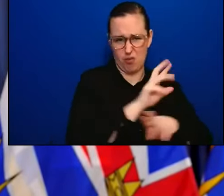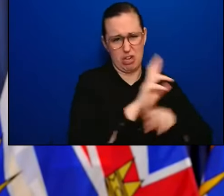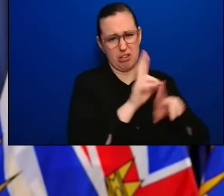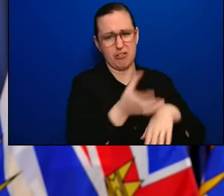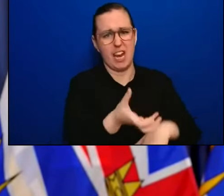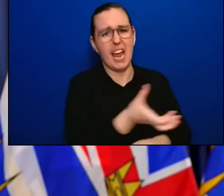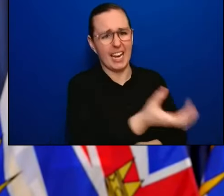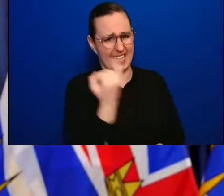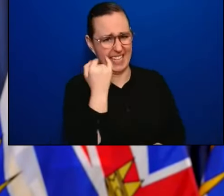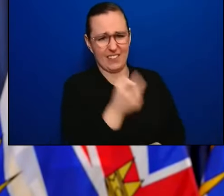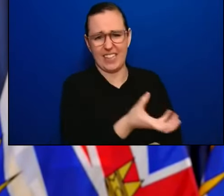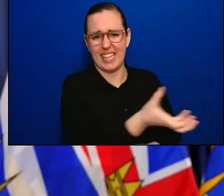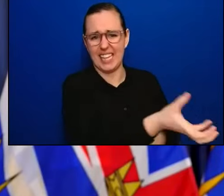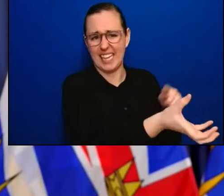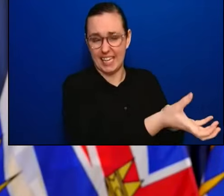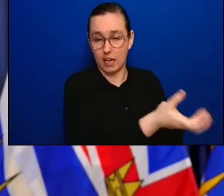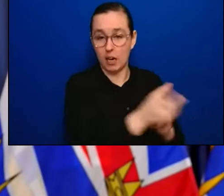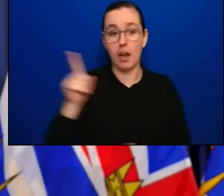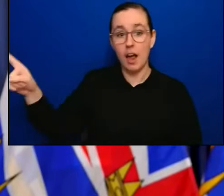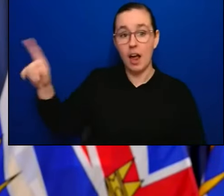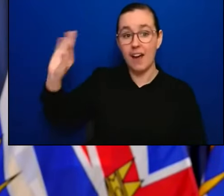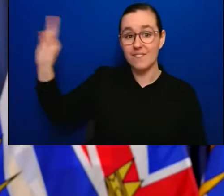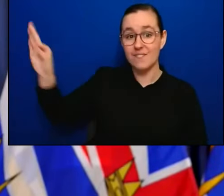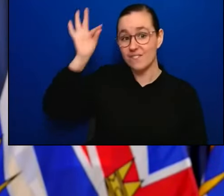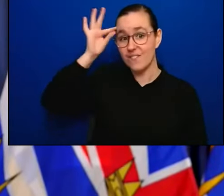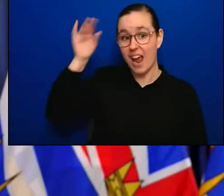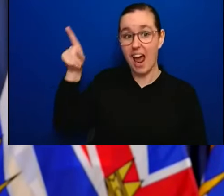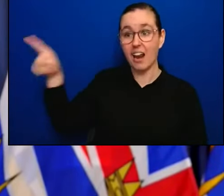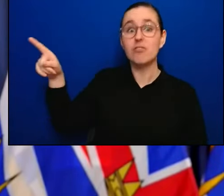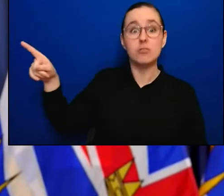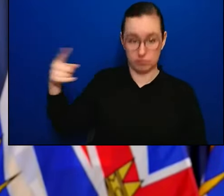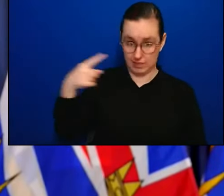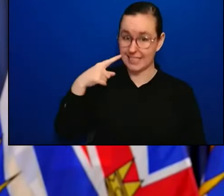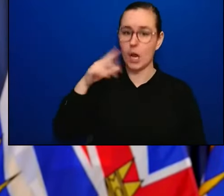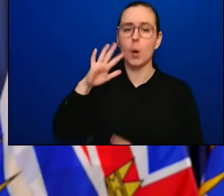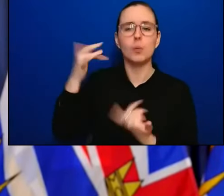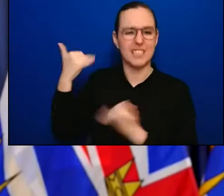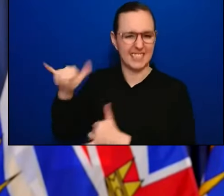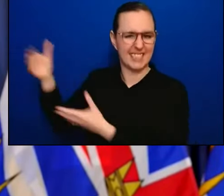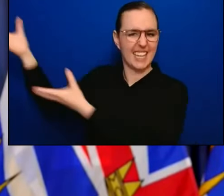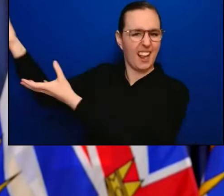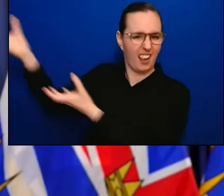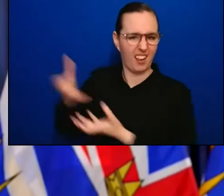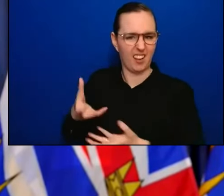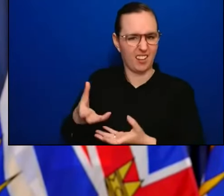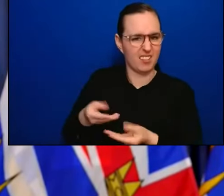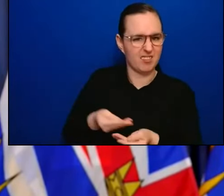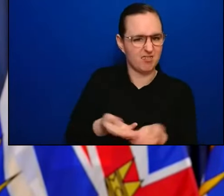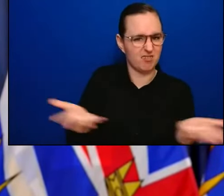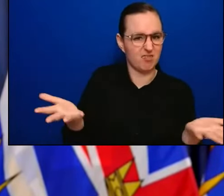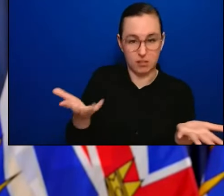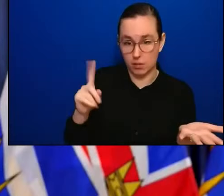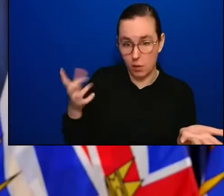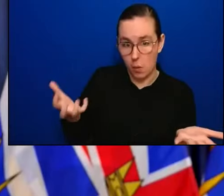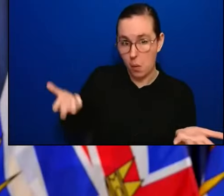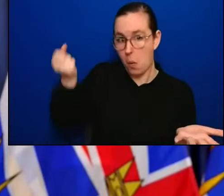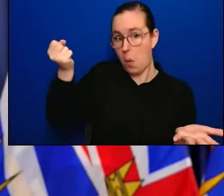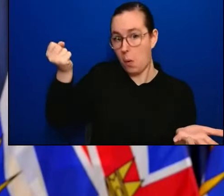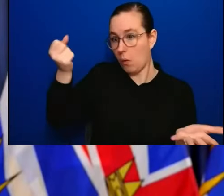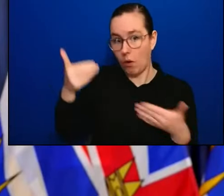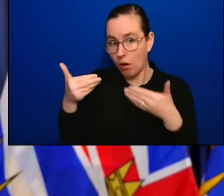government has generally indicated they're going to continue to supply them and so we're distributing them broadly right now.